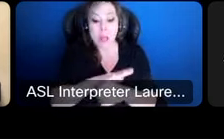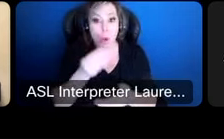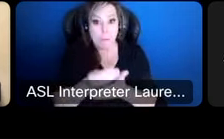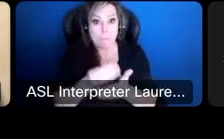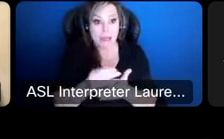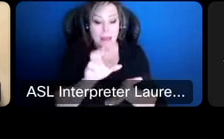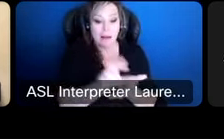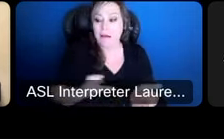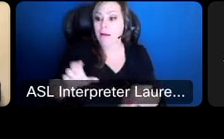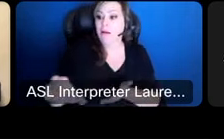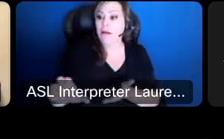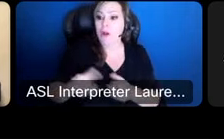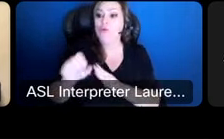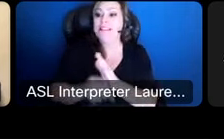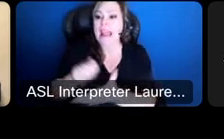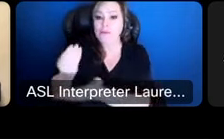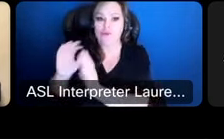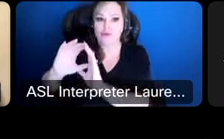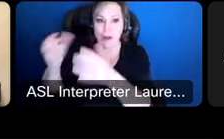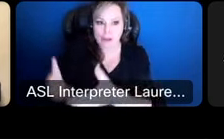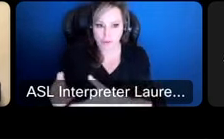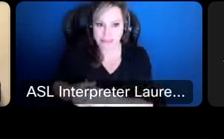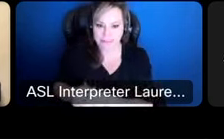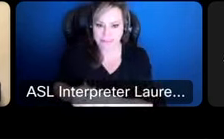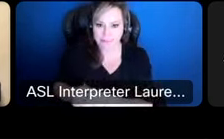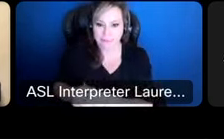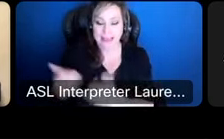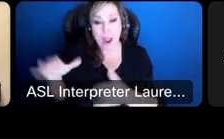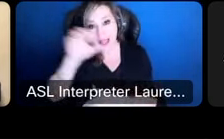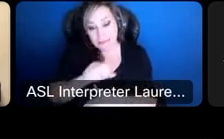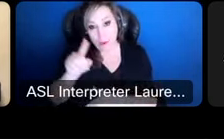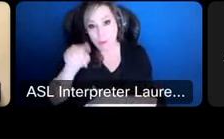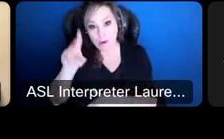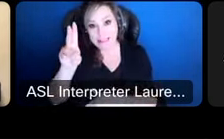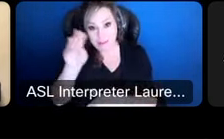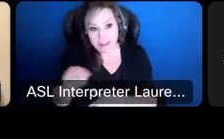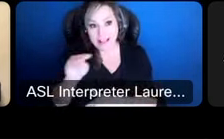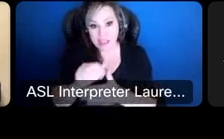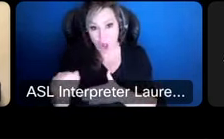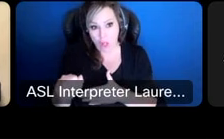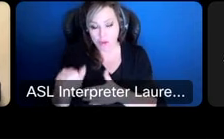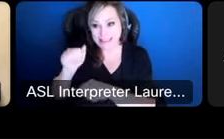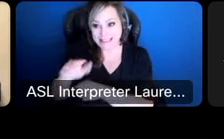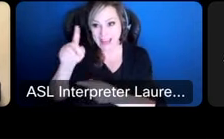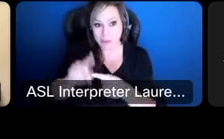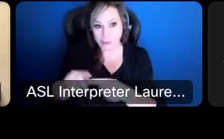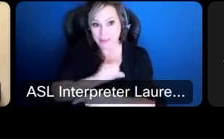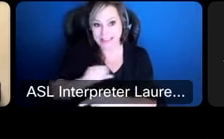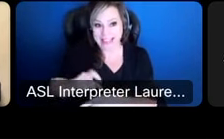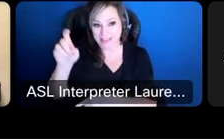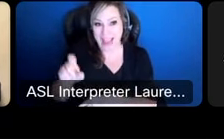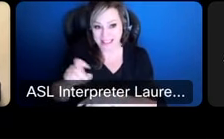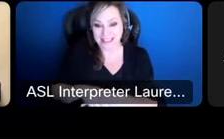right back into the state treasurer right now we are estimating about 1.7 million we are going to send to the state of texas